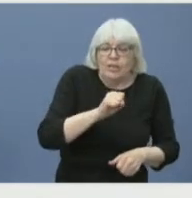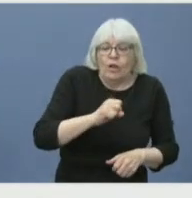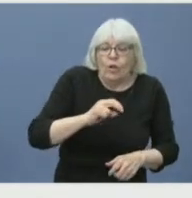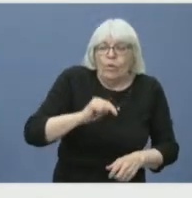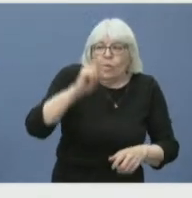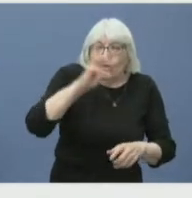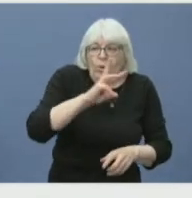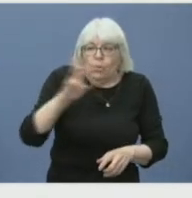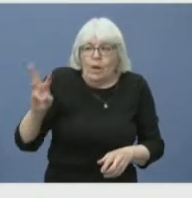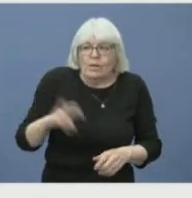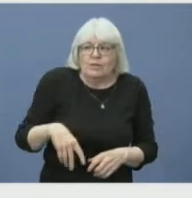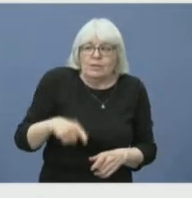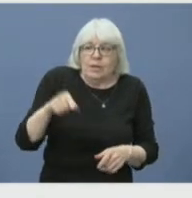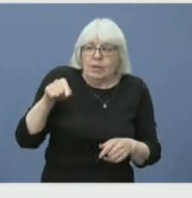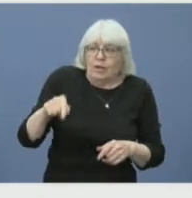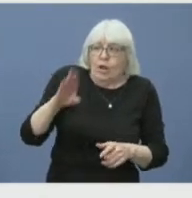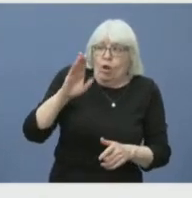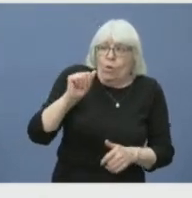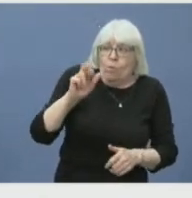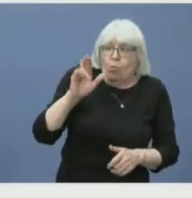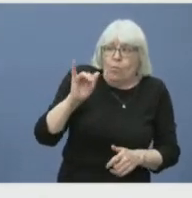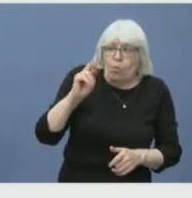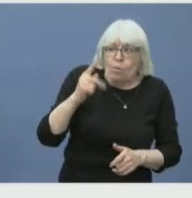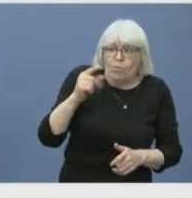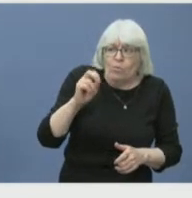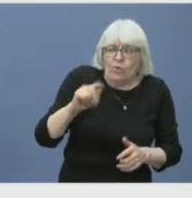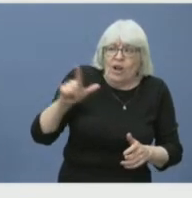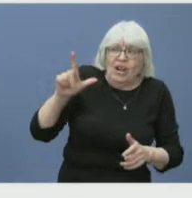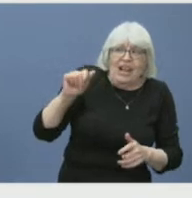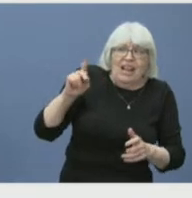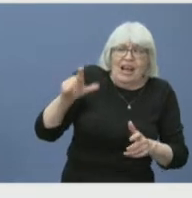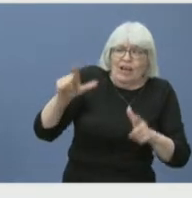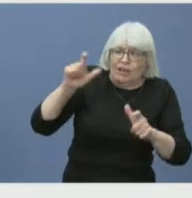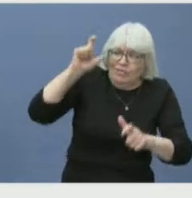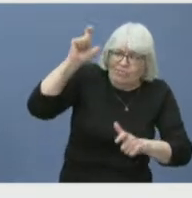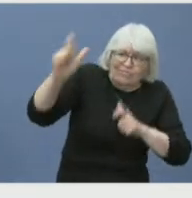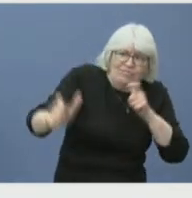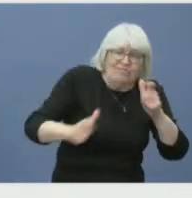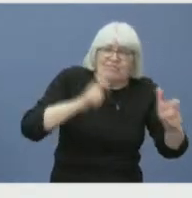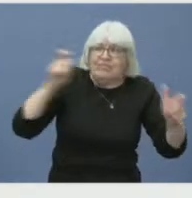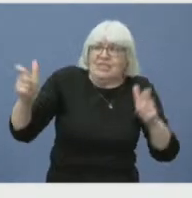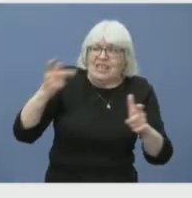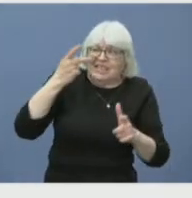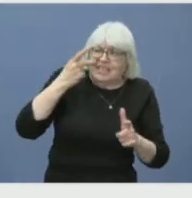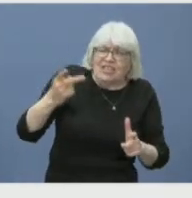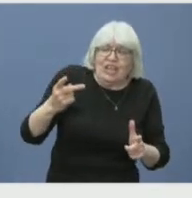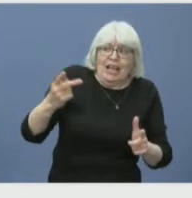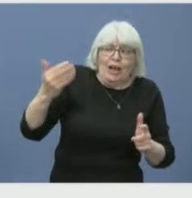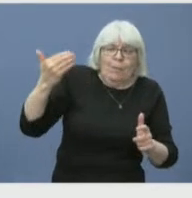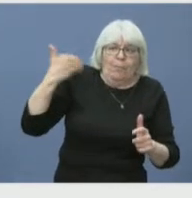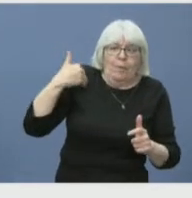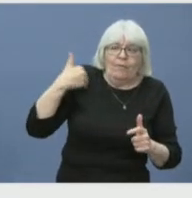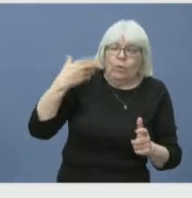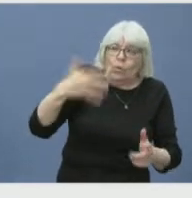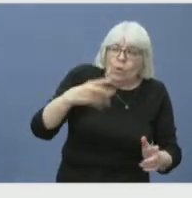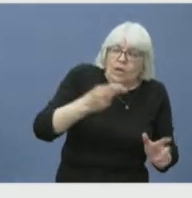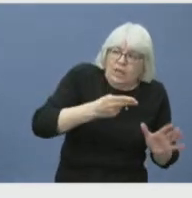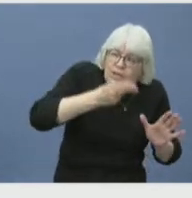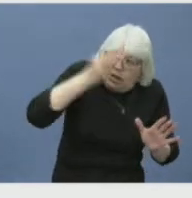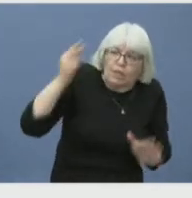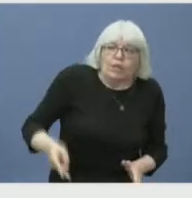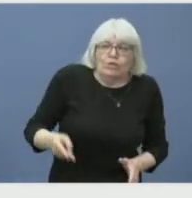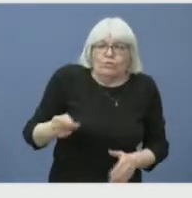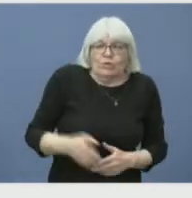is the largest wildfire in Nova Scotian history. We have now seen multiple days of no significant growth of this